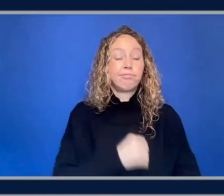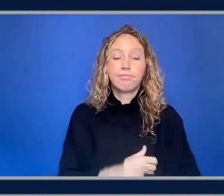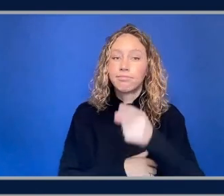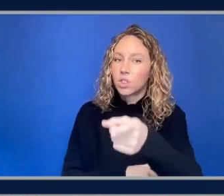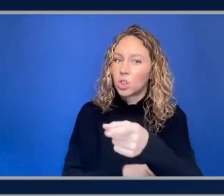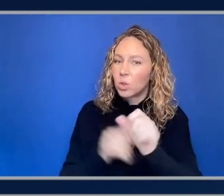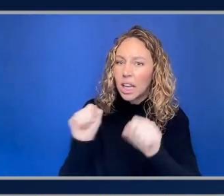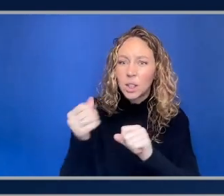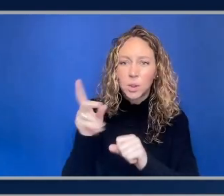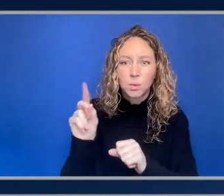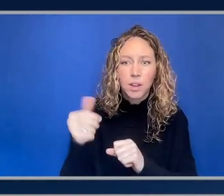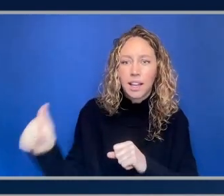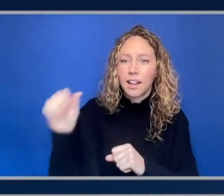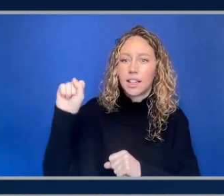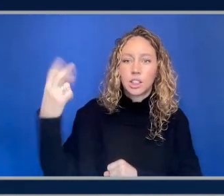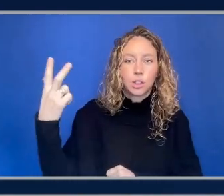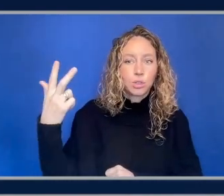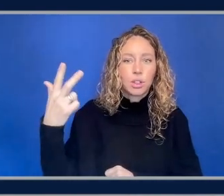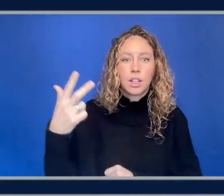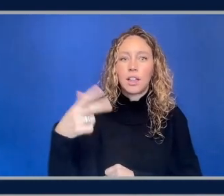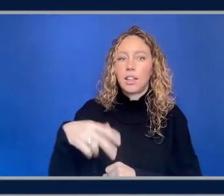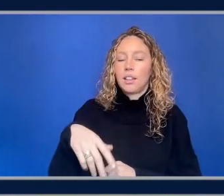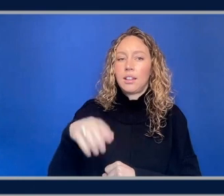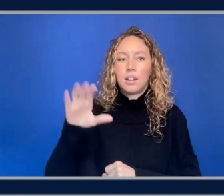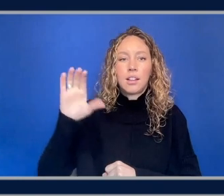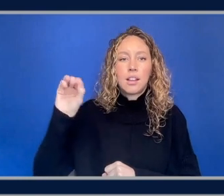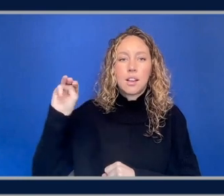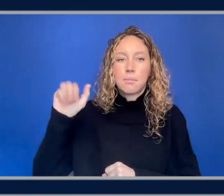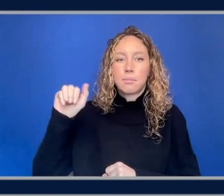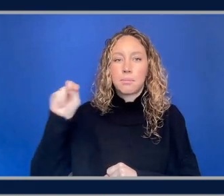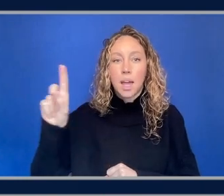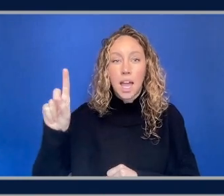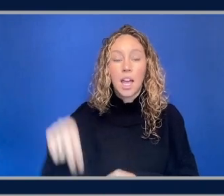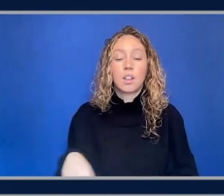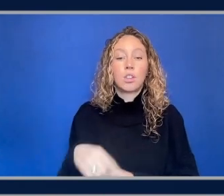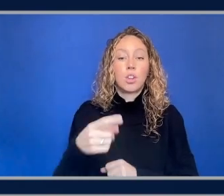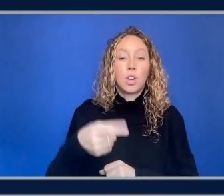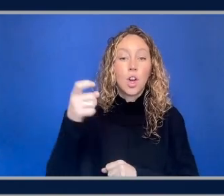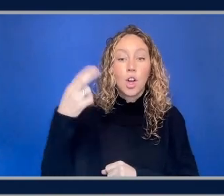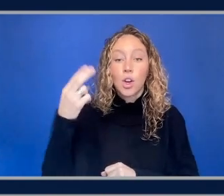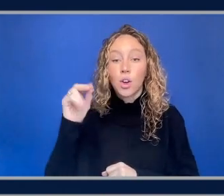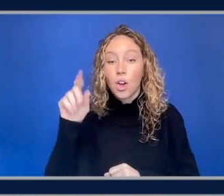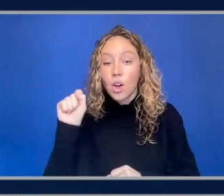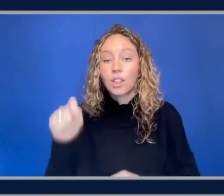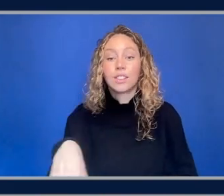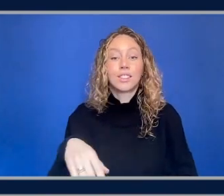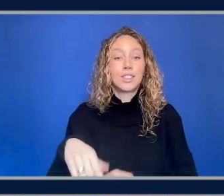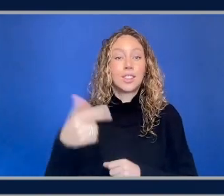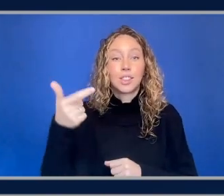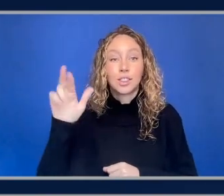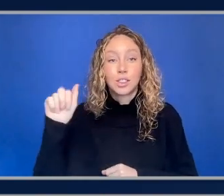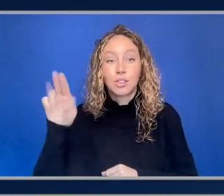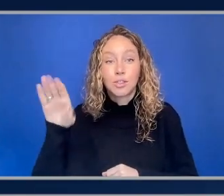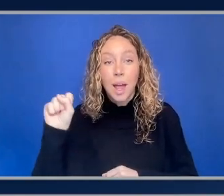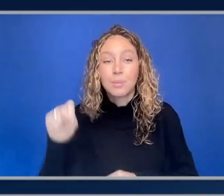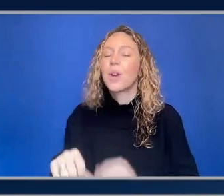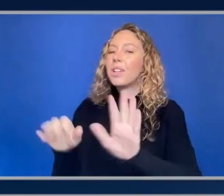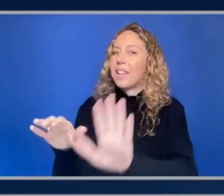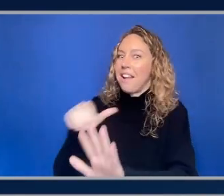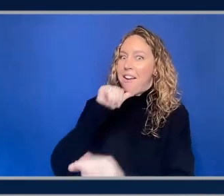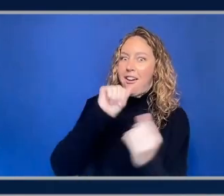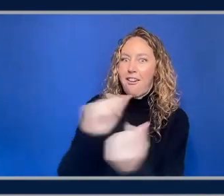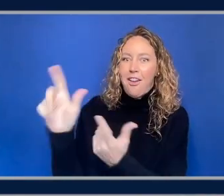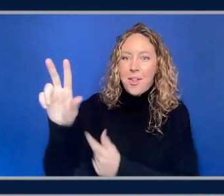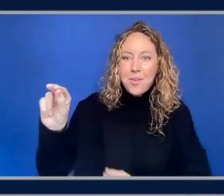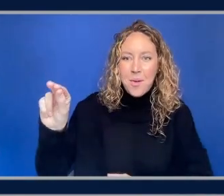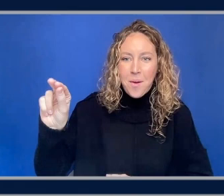s3 command puts grabs not any s3 command but for for now um we